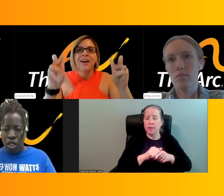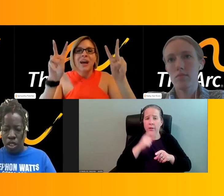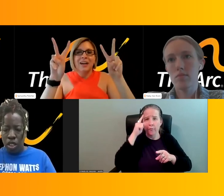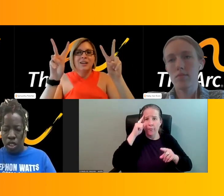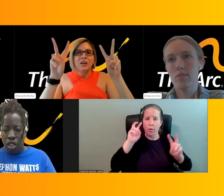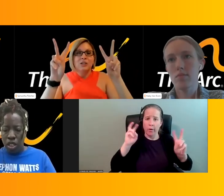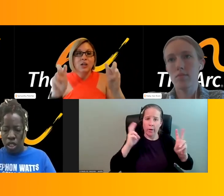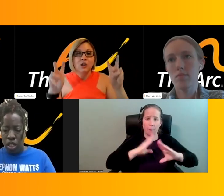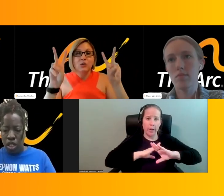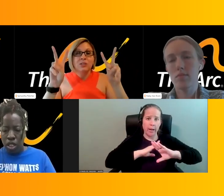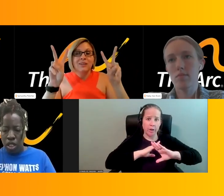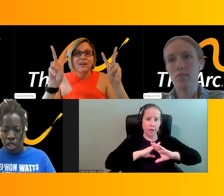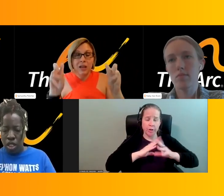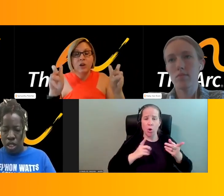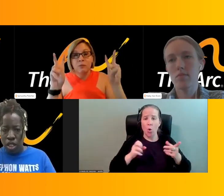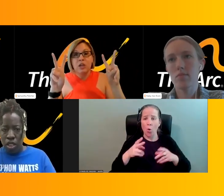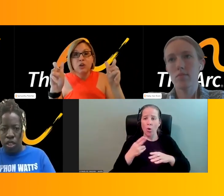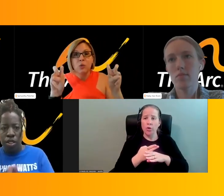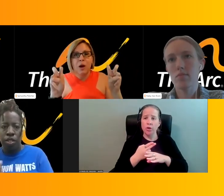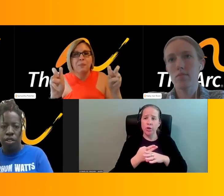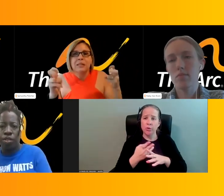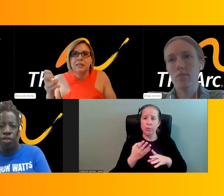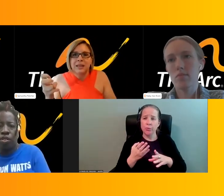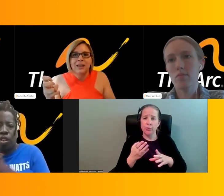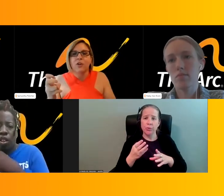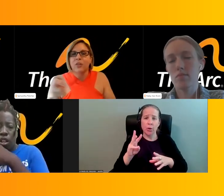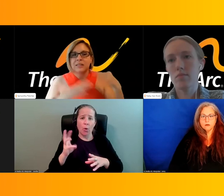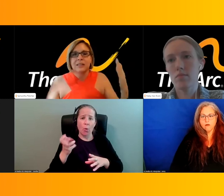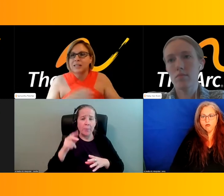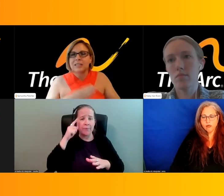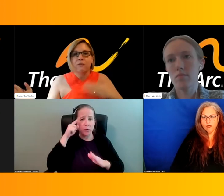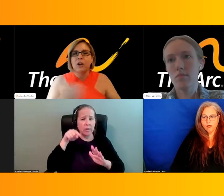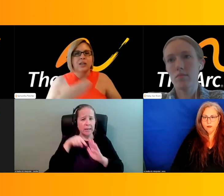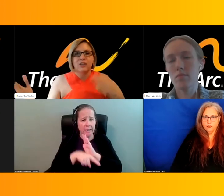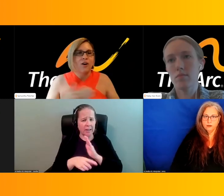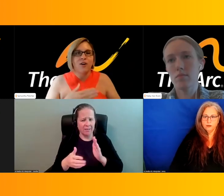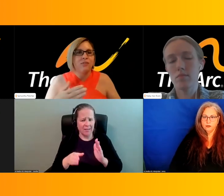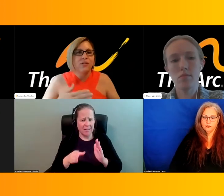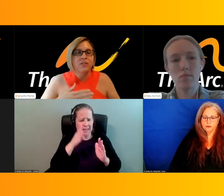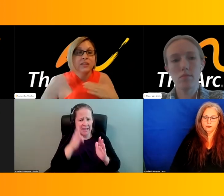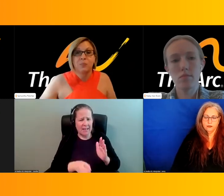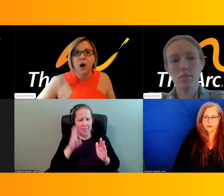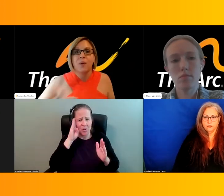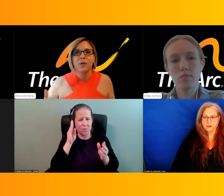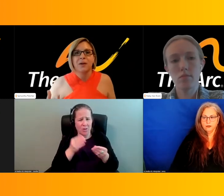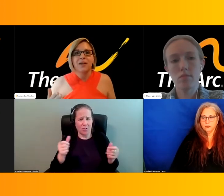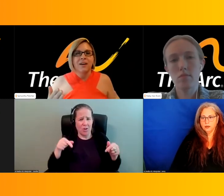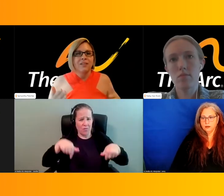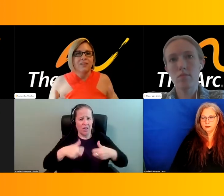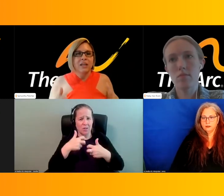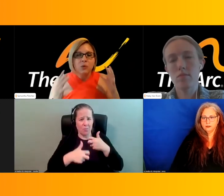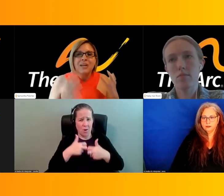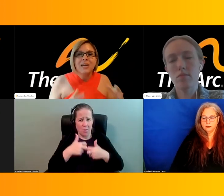and to use you know if they use a weapon it's to kill that's that's never going to solve this problem